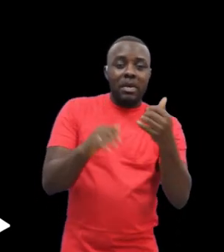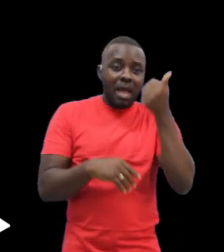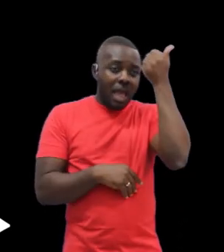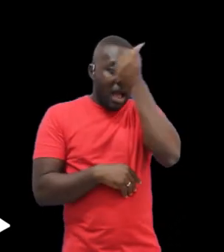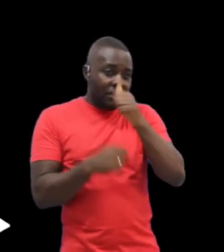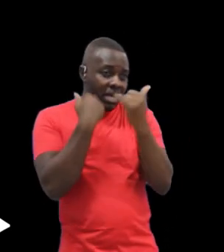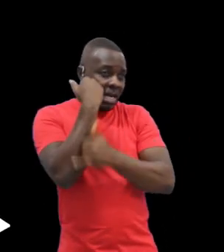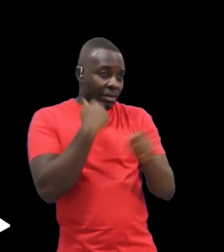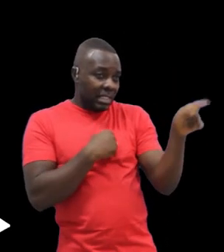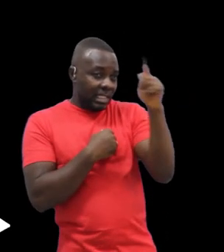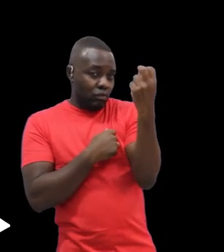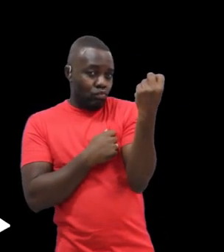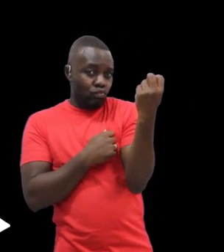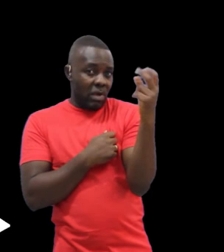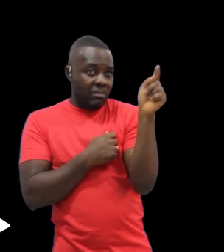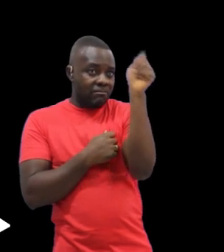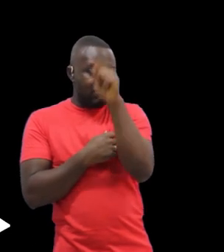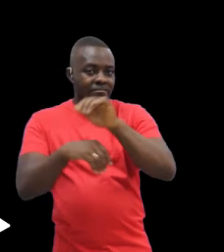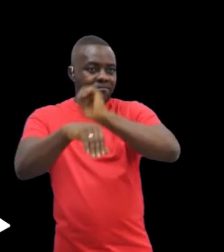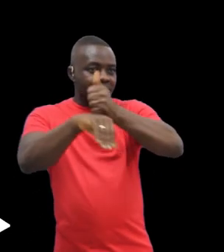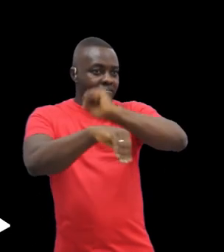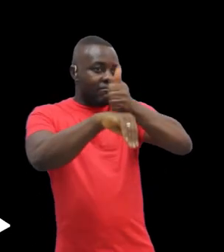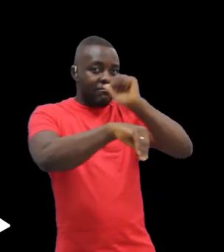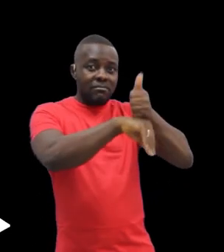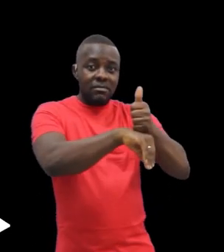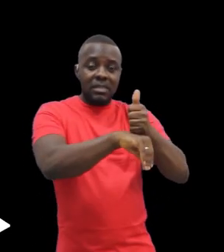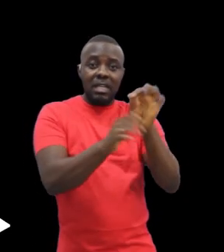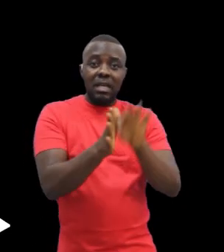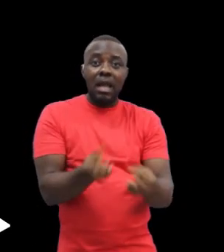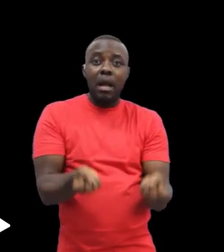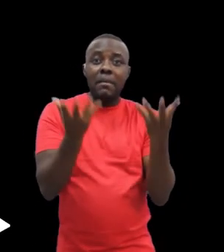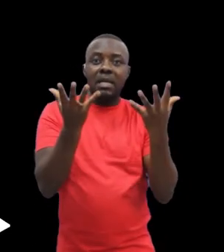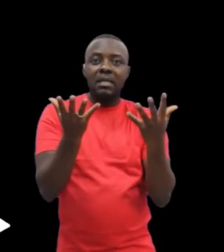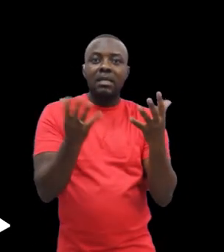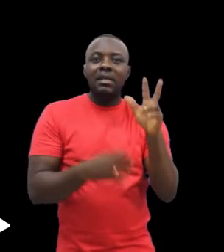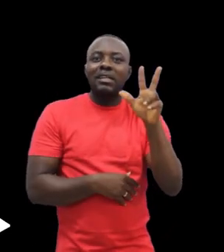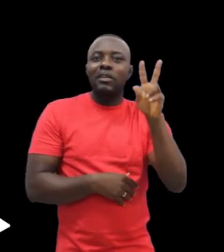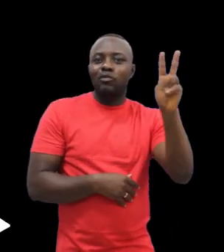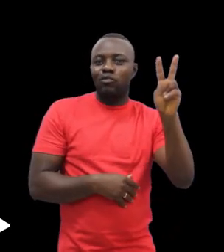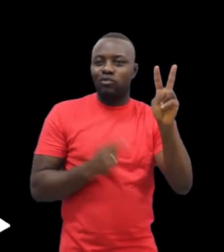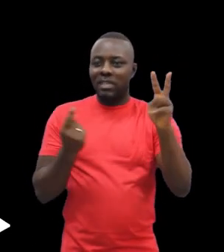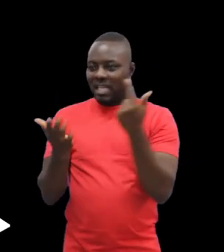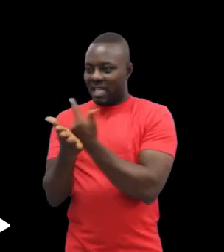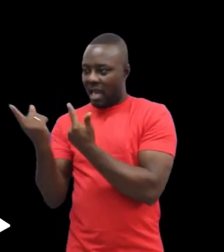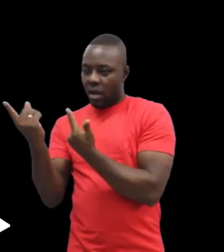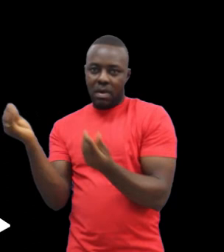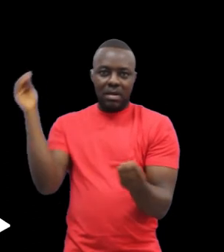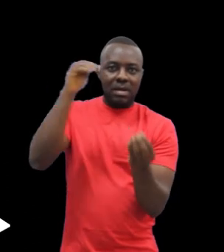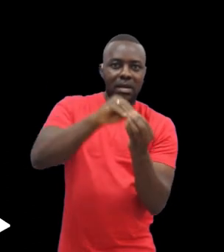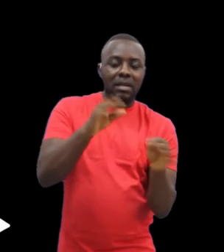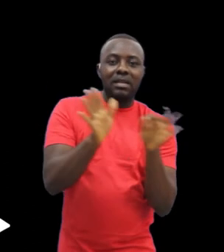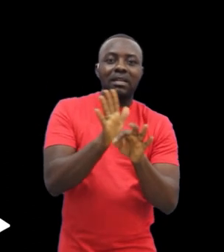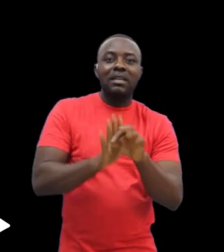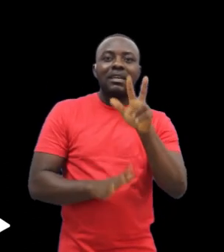all regions. While Foster replicated and scaled it into 12 more countries to found 31 more schools for